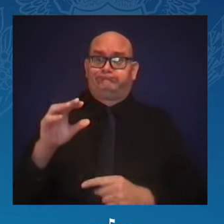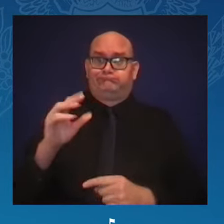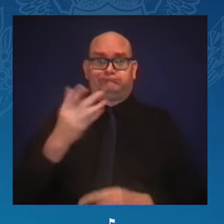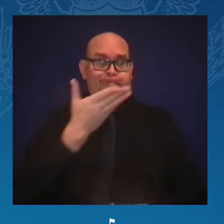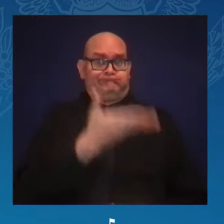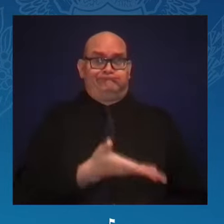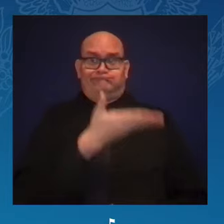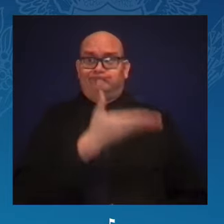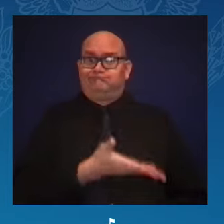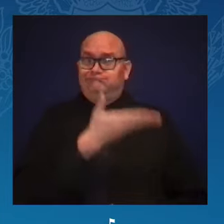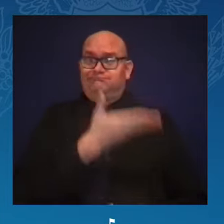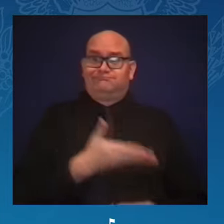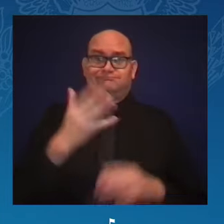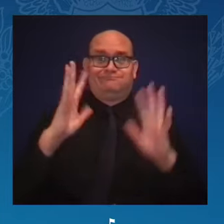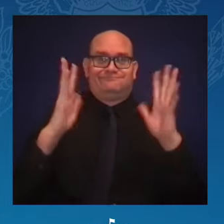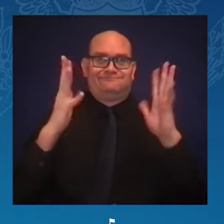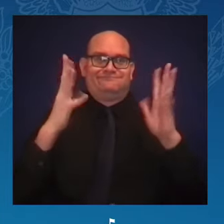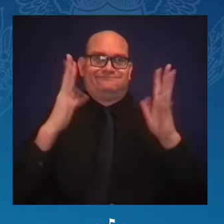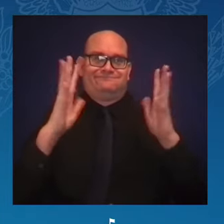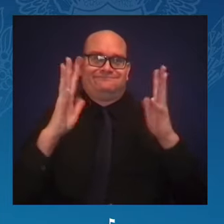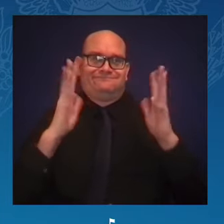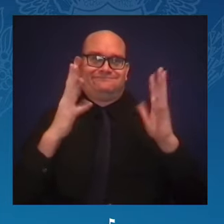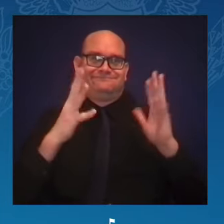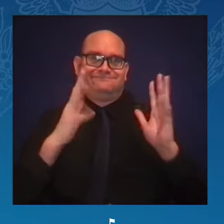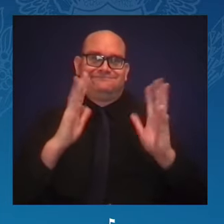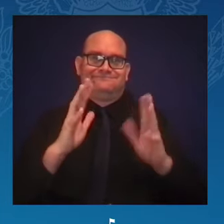And I just, I'm going to talk about her for a minute.